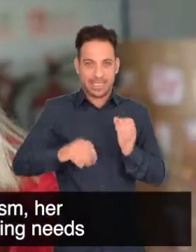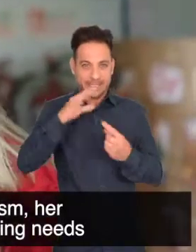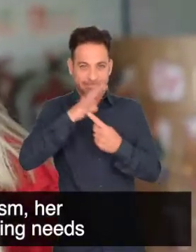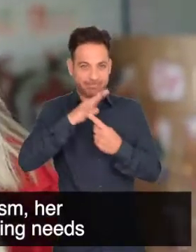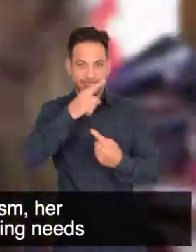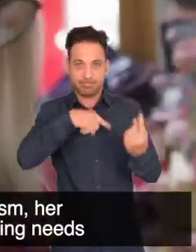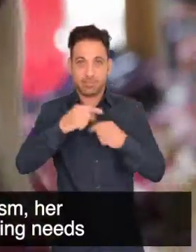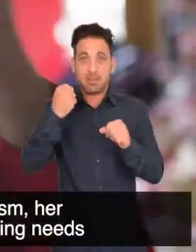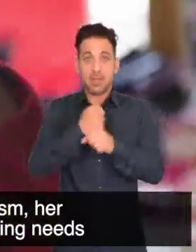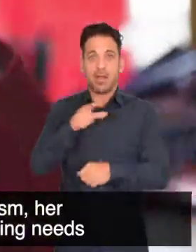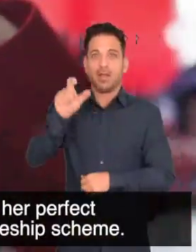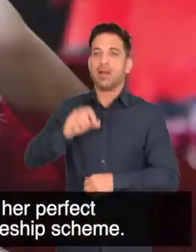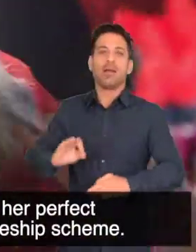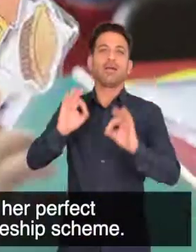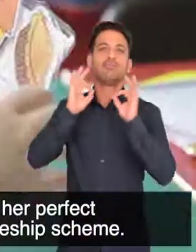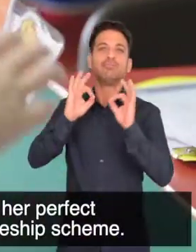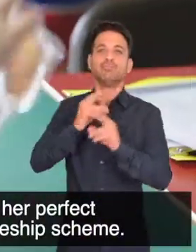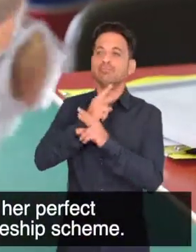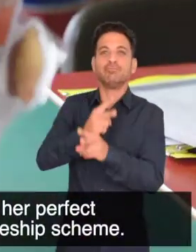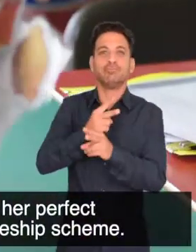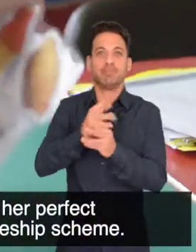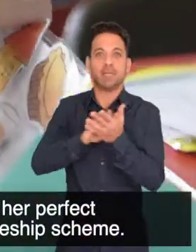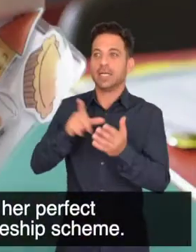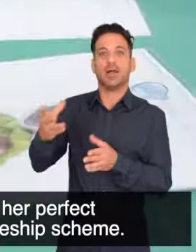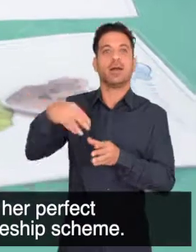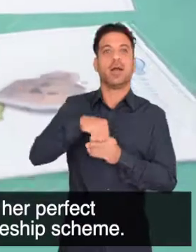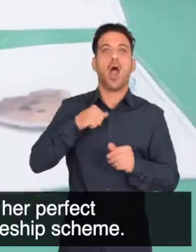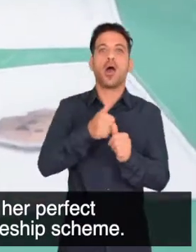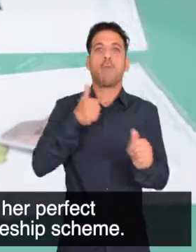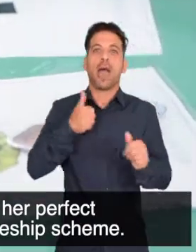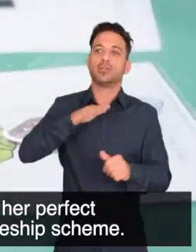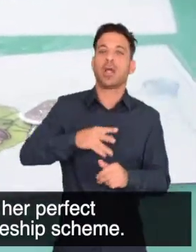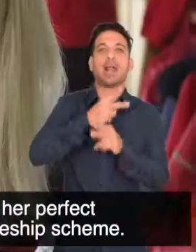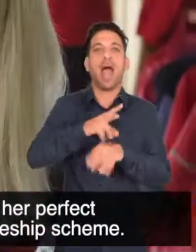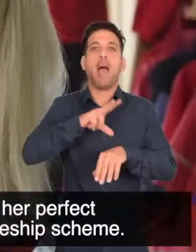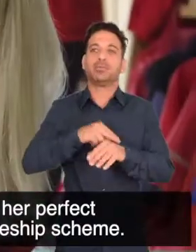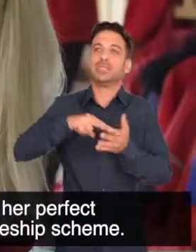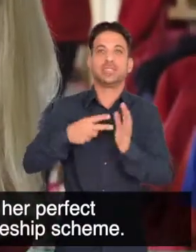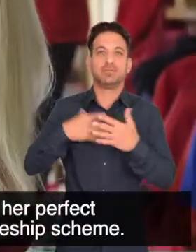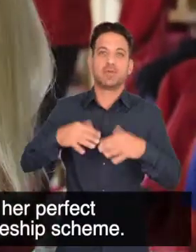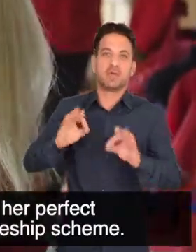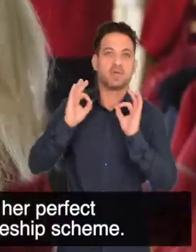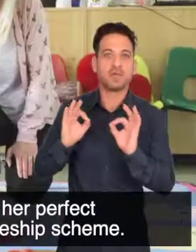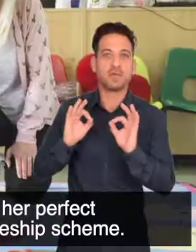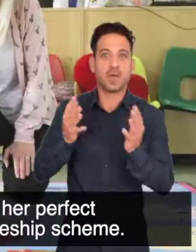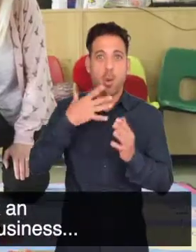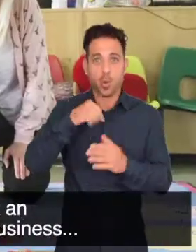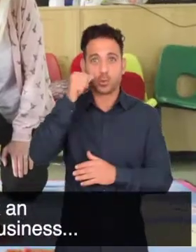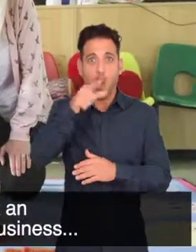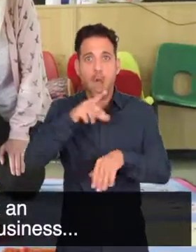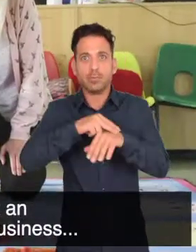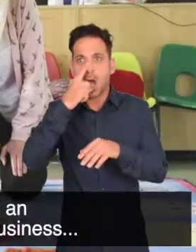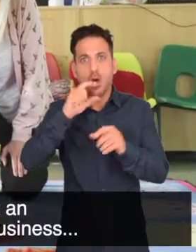her understanding of additional learning needs and love of caring for others made her perfect for the company's Child Care Apprenticeship Scheme.